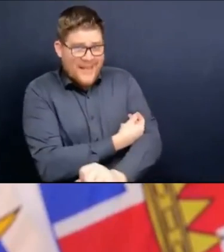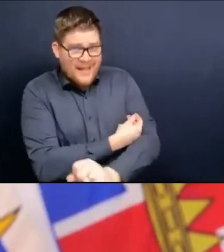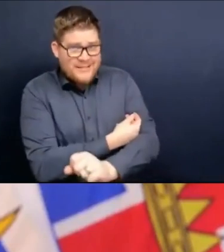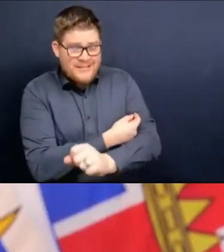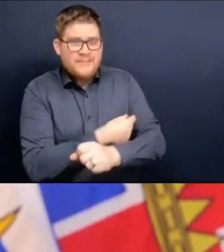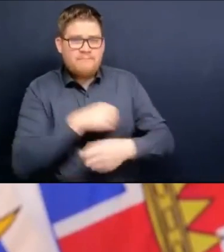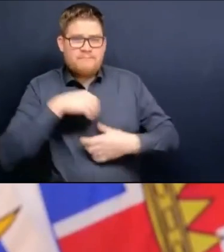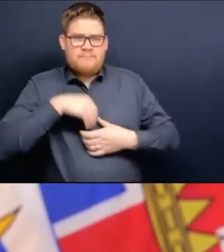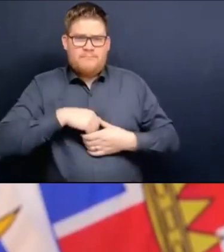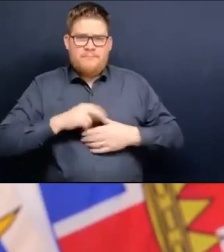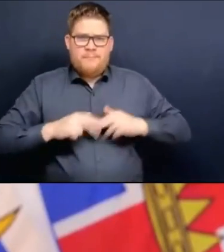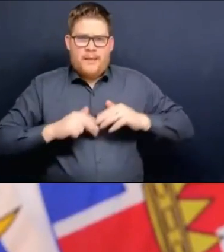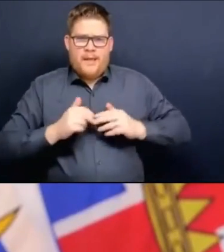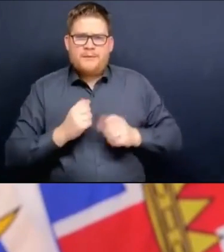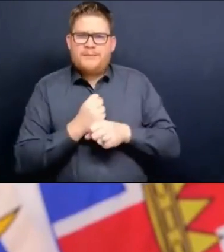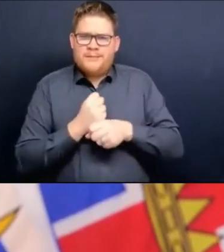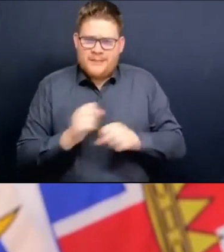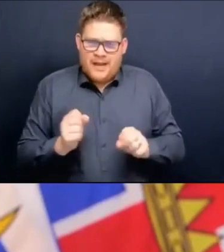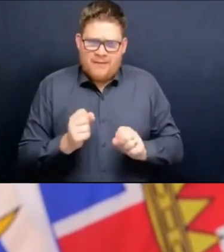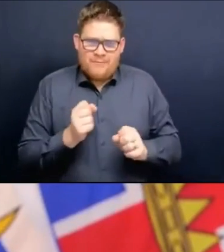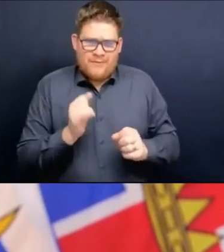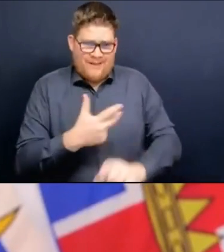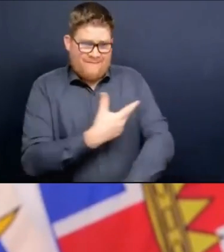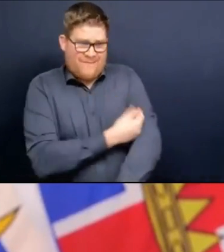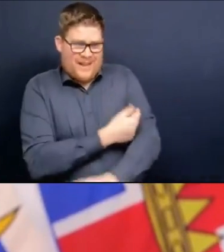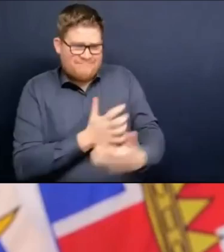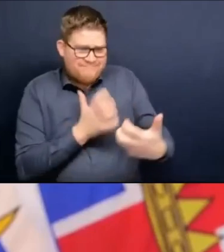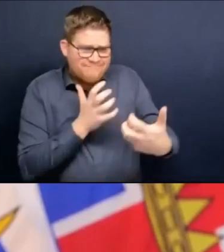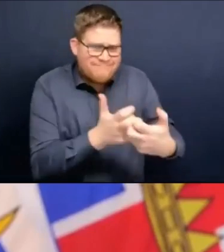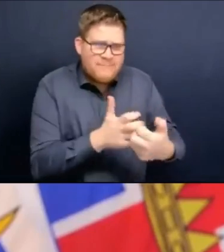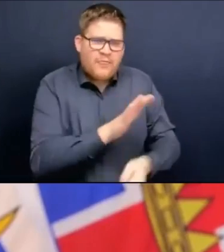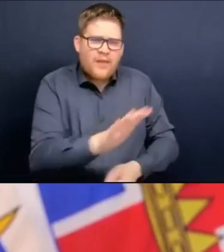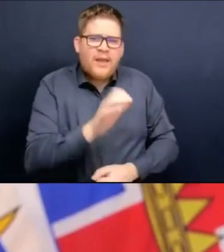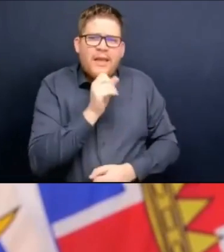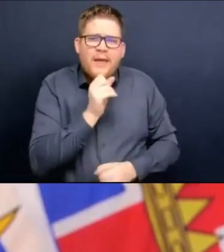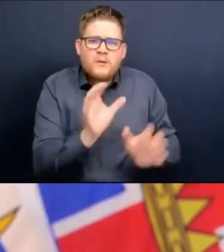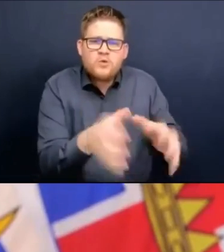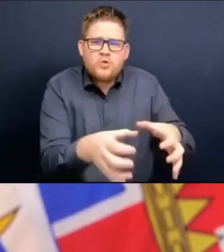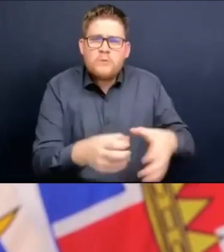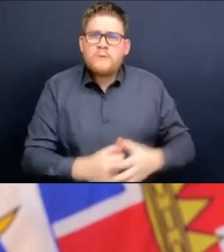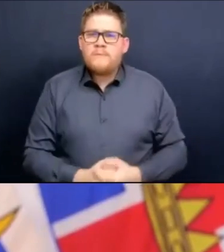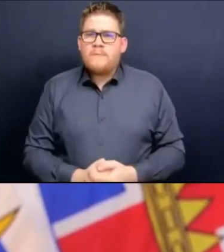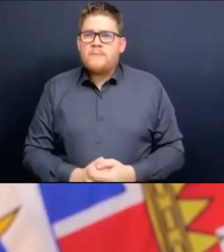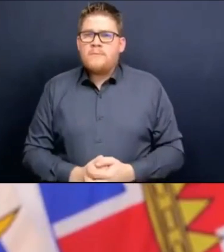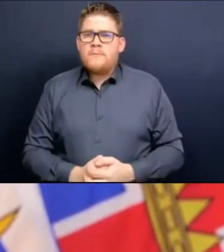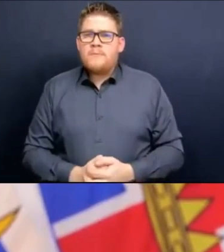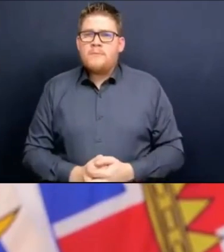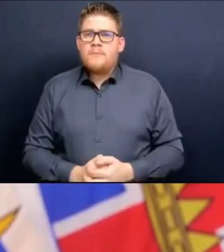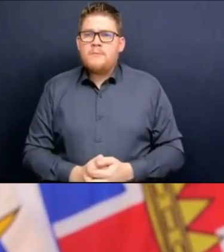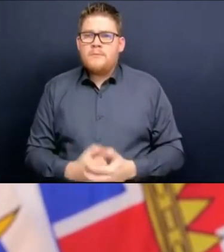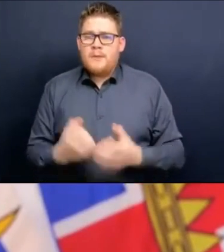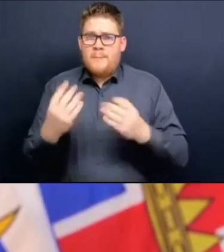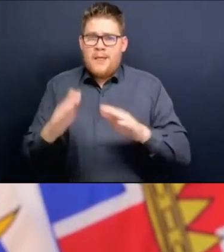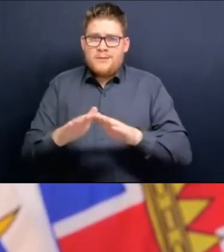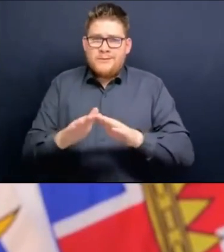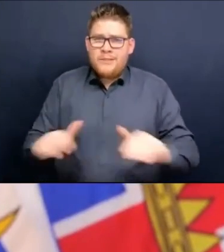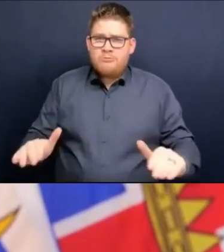Lots of kids are now getting dose 2. And that's important. It's important to help get back to those normal activities